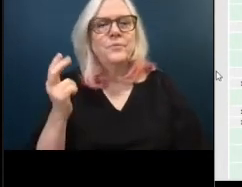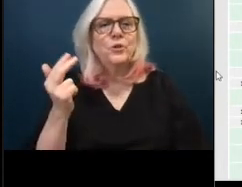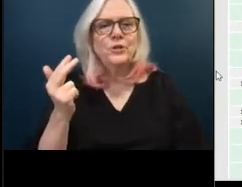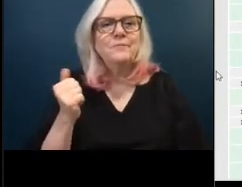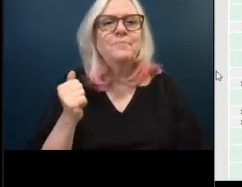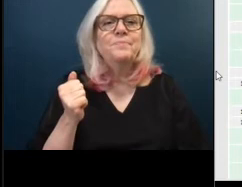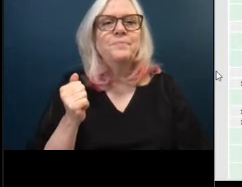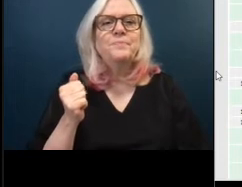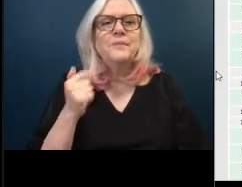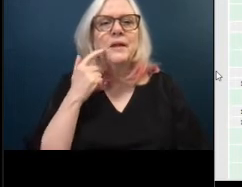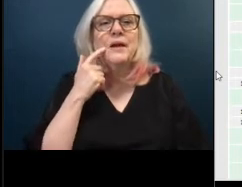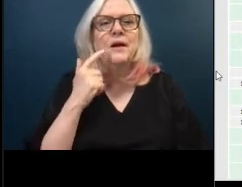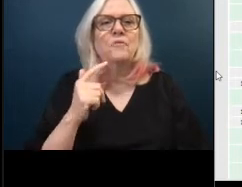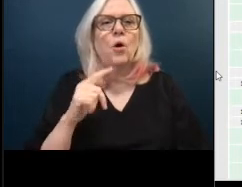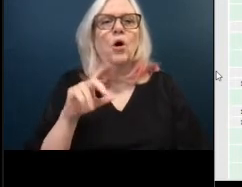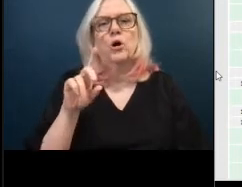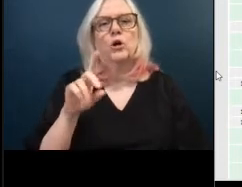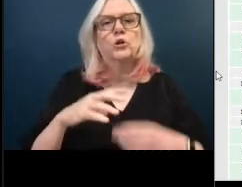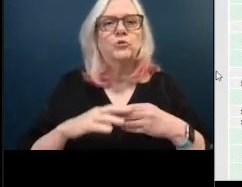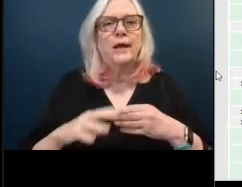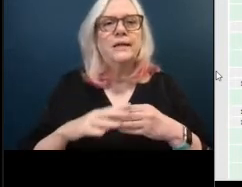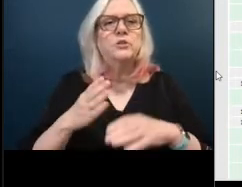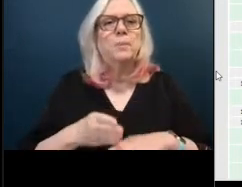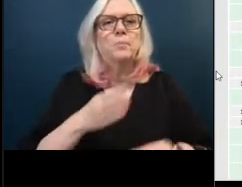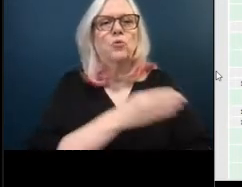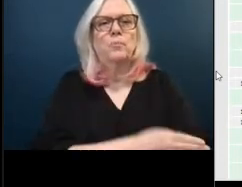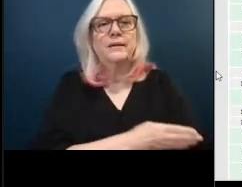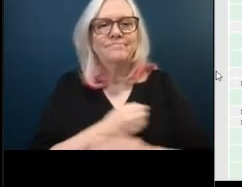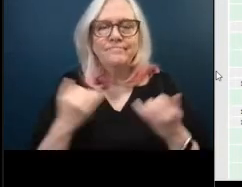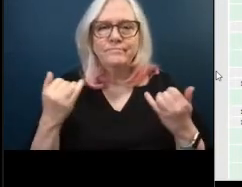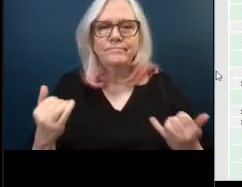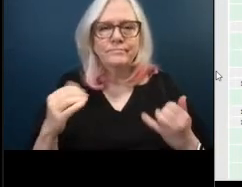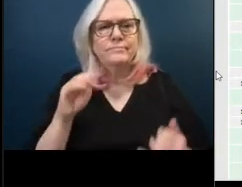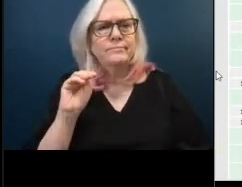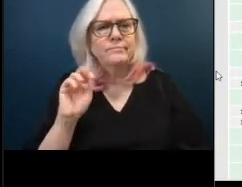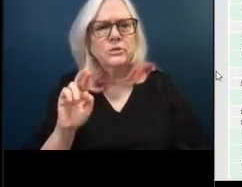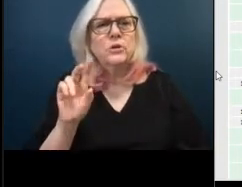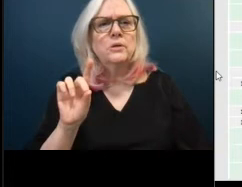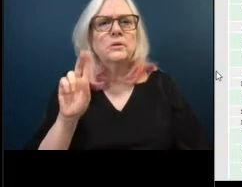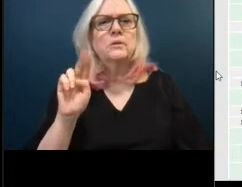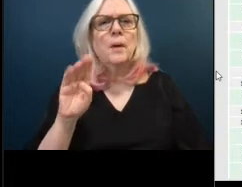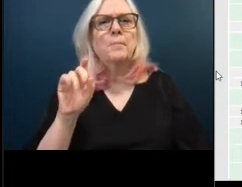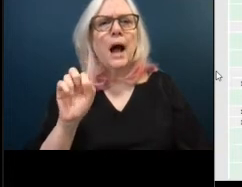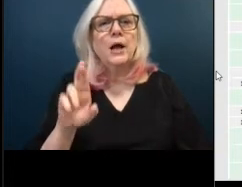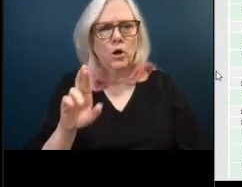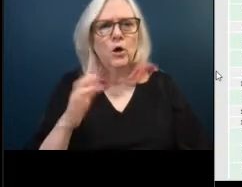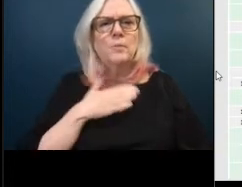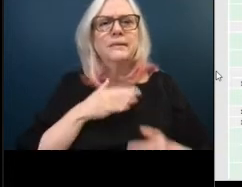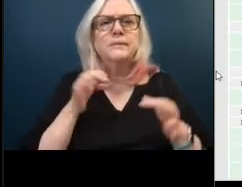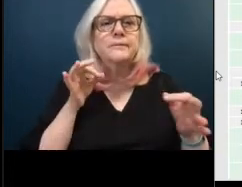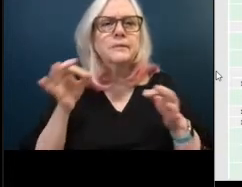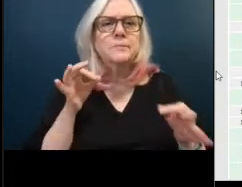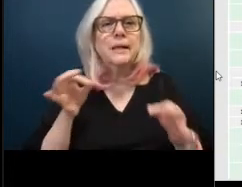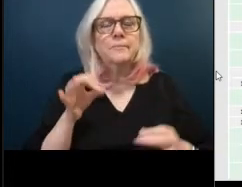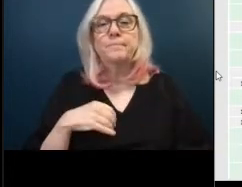weight drainage improvements phase one uh mr dunmayer take us through it uh yes mayor open circuit i'm